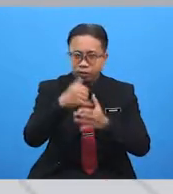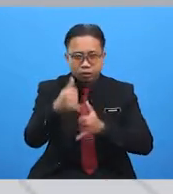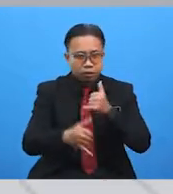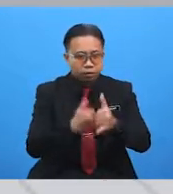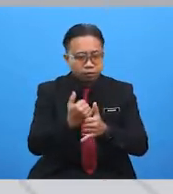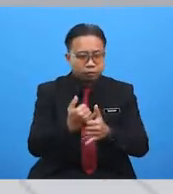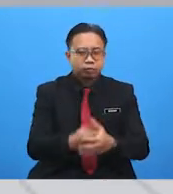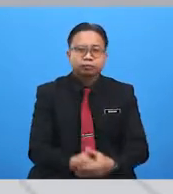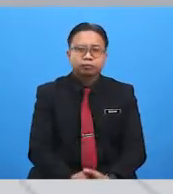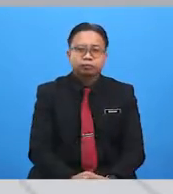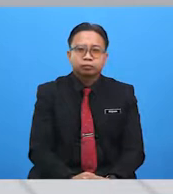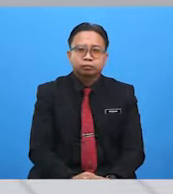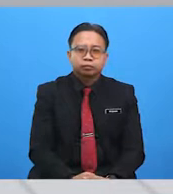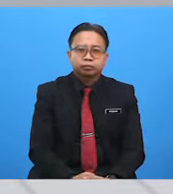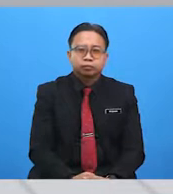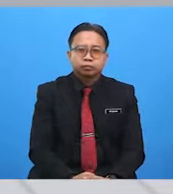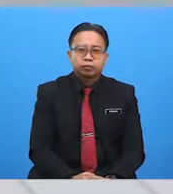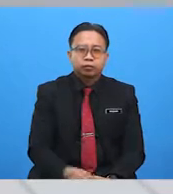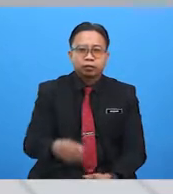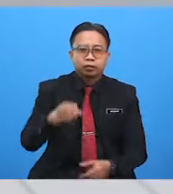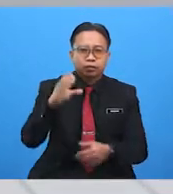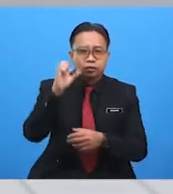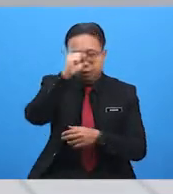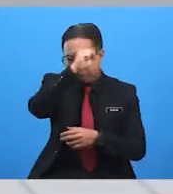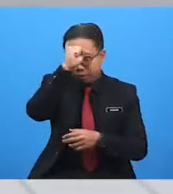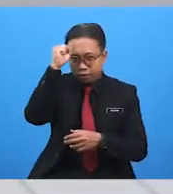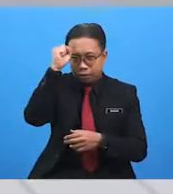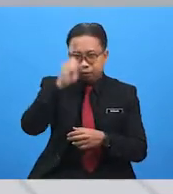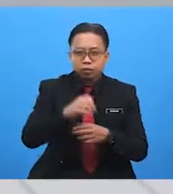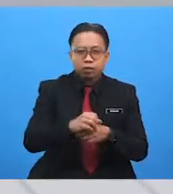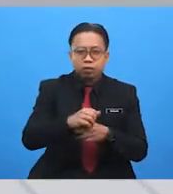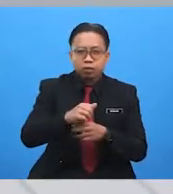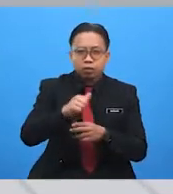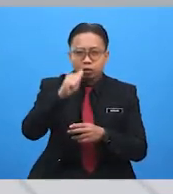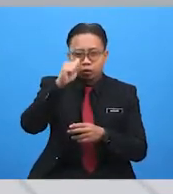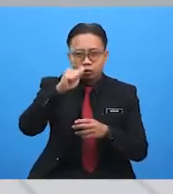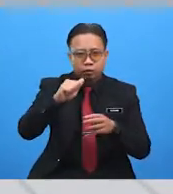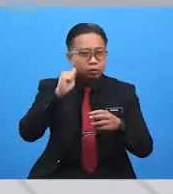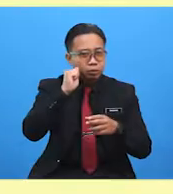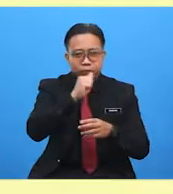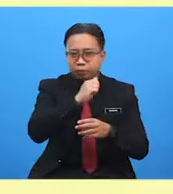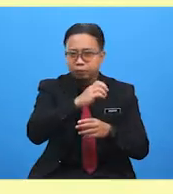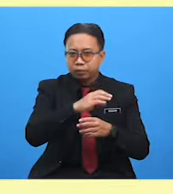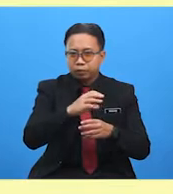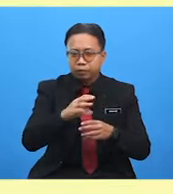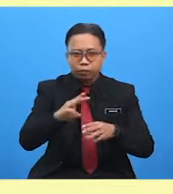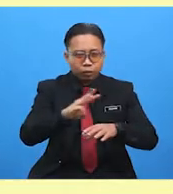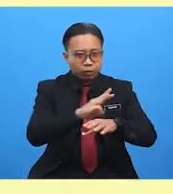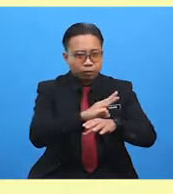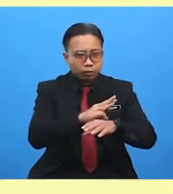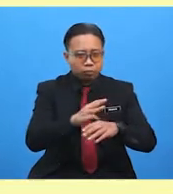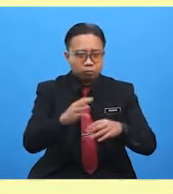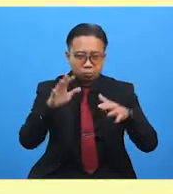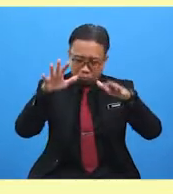into. Spring, summer, autumn or winter. Winter,